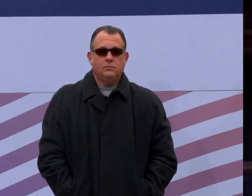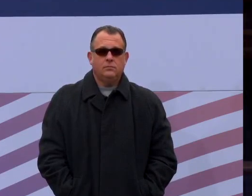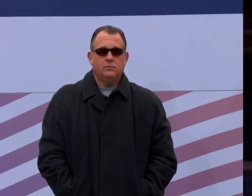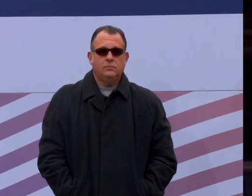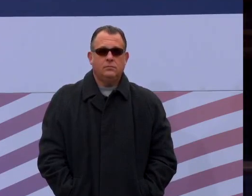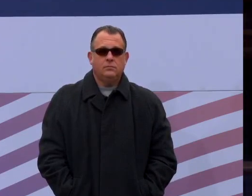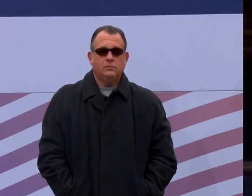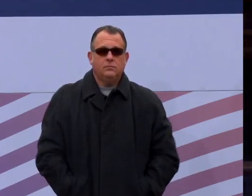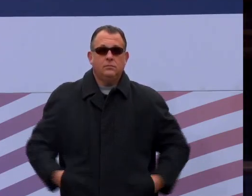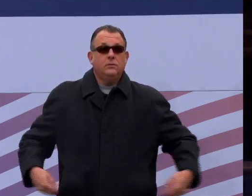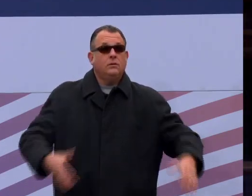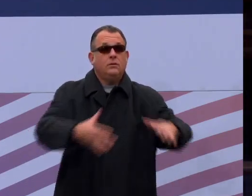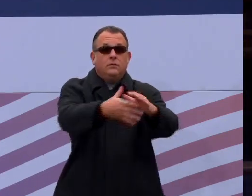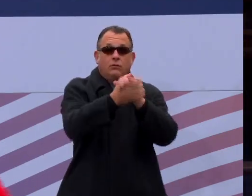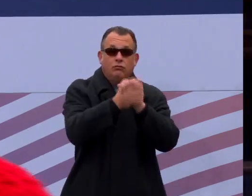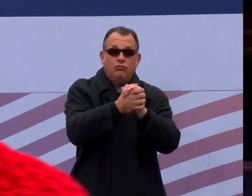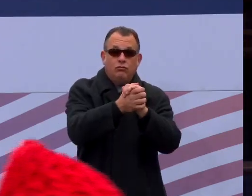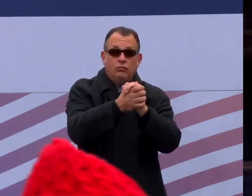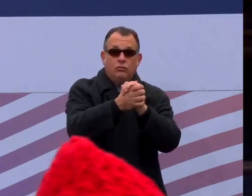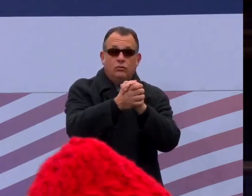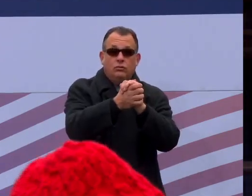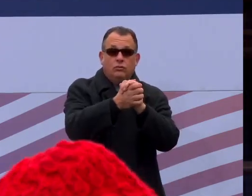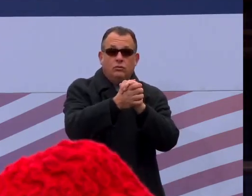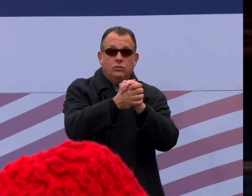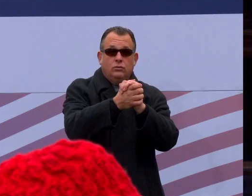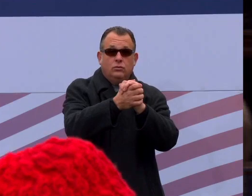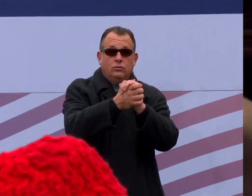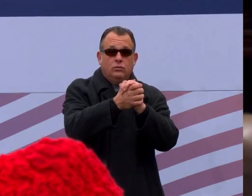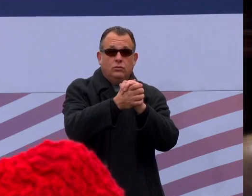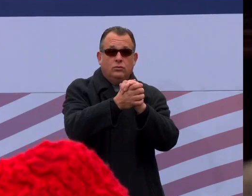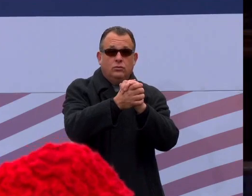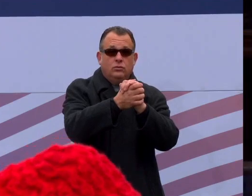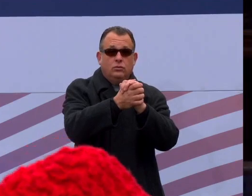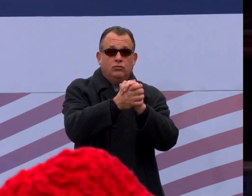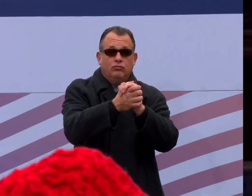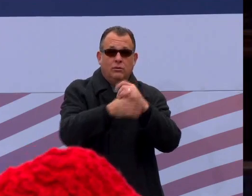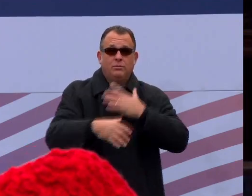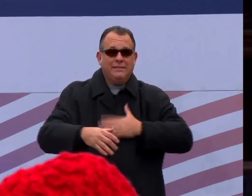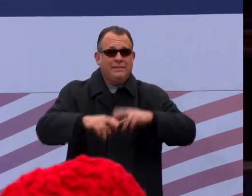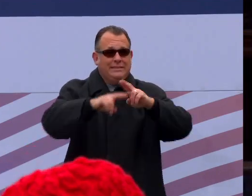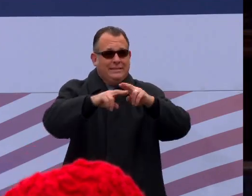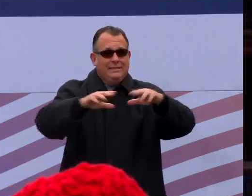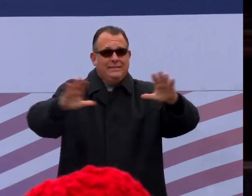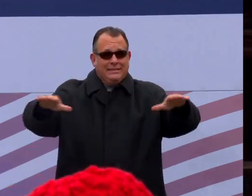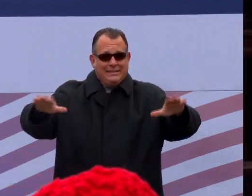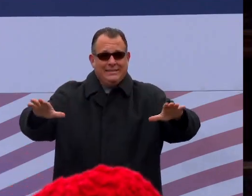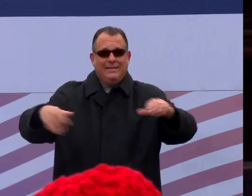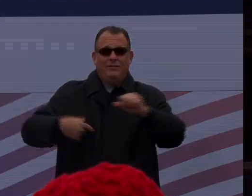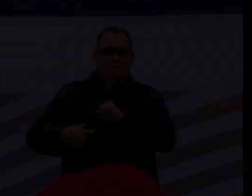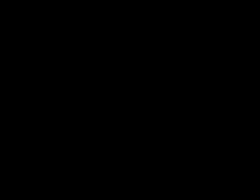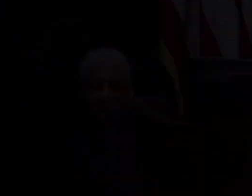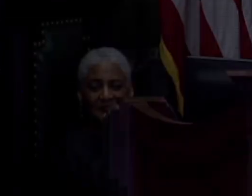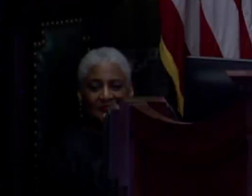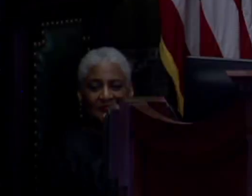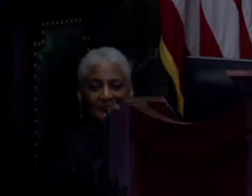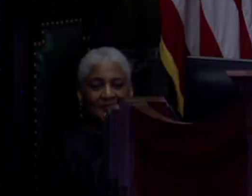Congratulations, congratulations. Be seated. The Senate will now be at ease to allow photographers to take pictures.